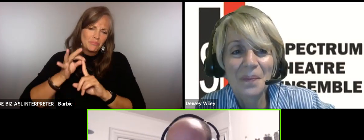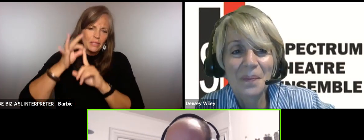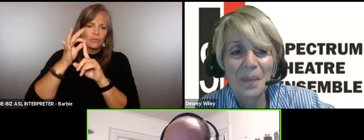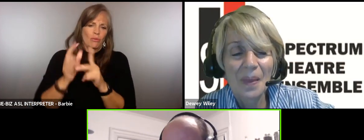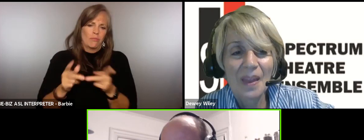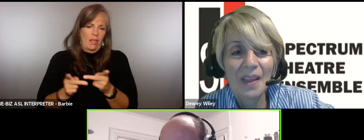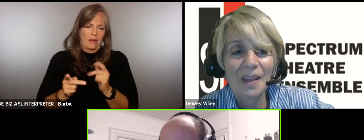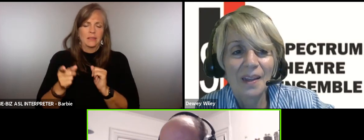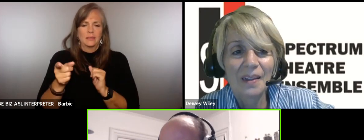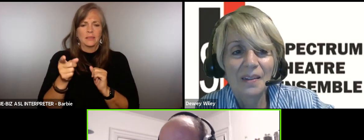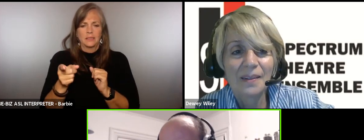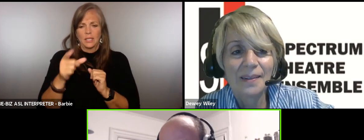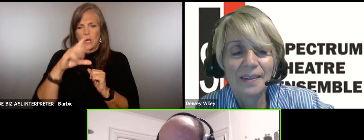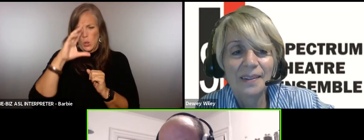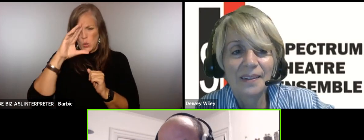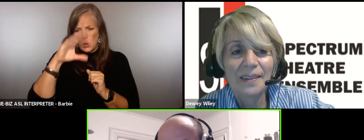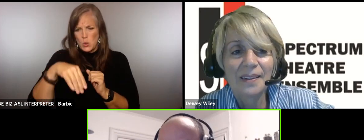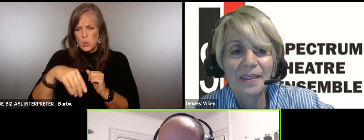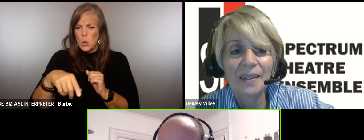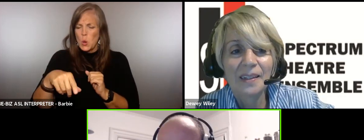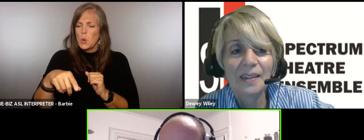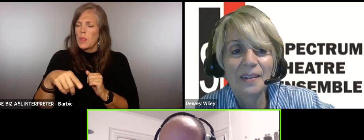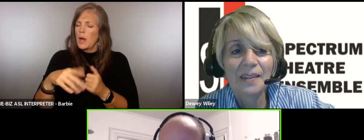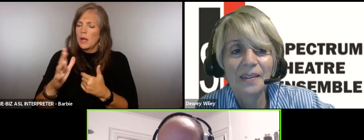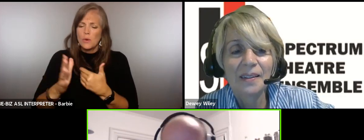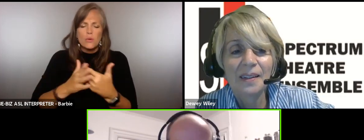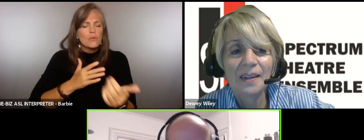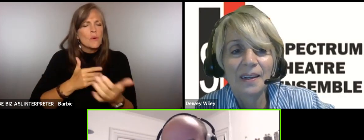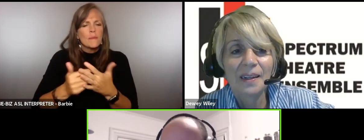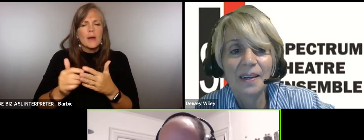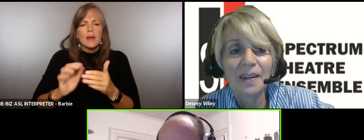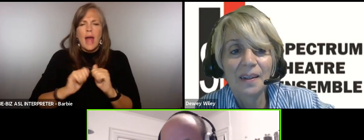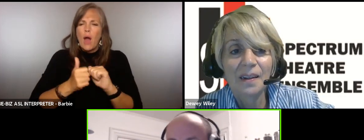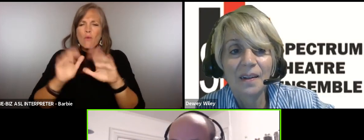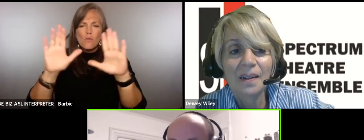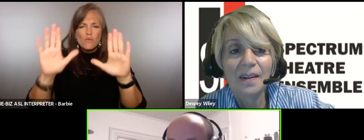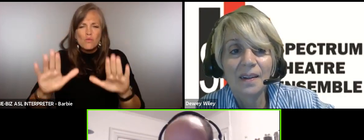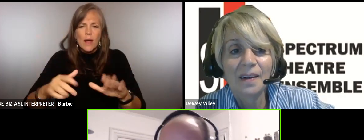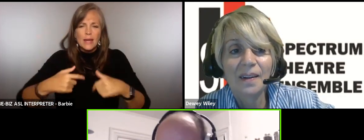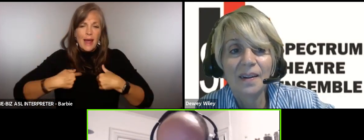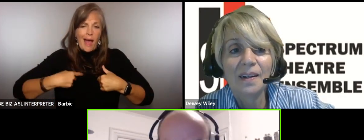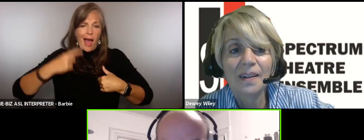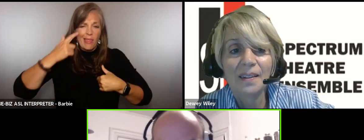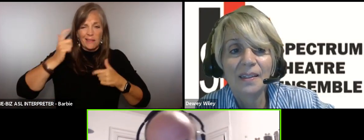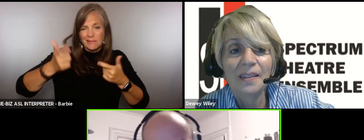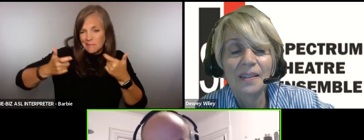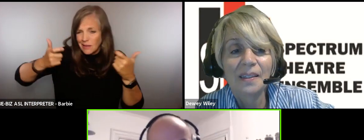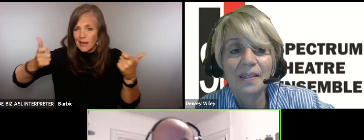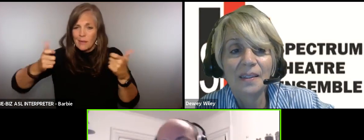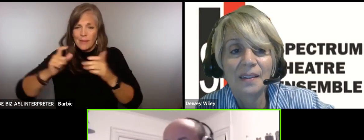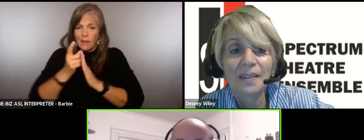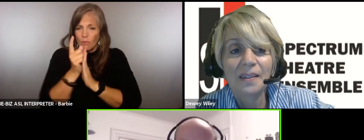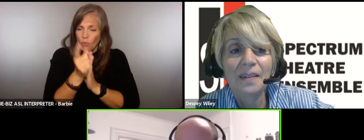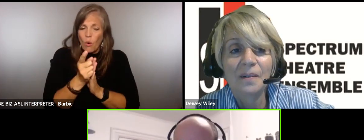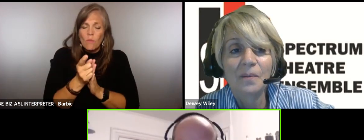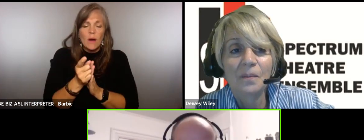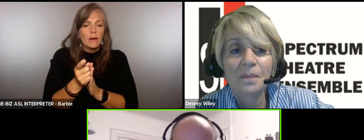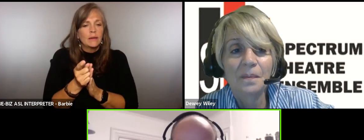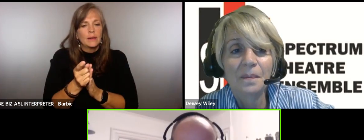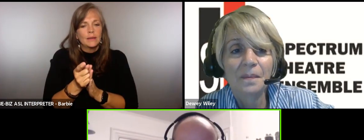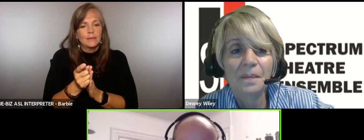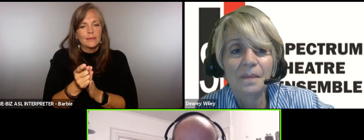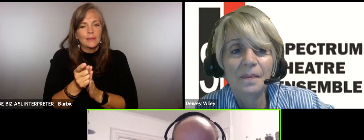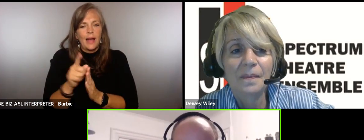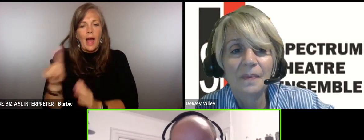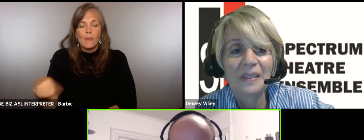know that um no matter how great you think you are in a given moment that you're only 50